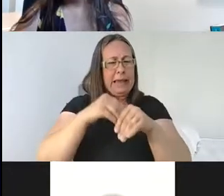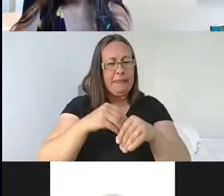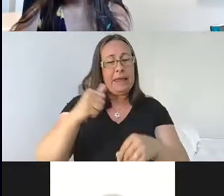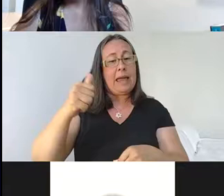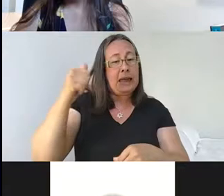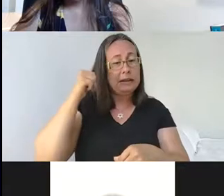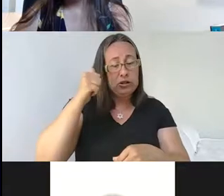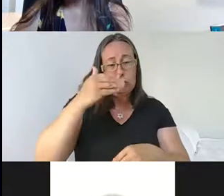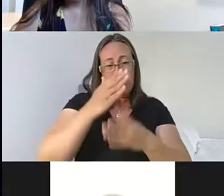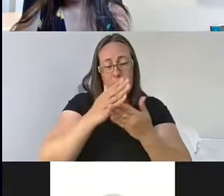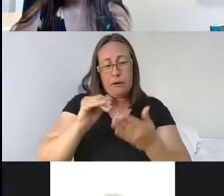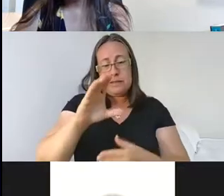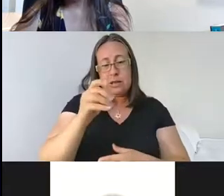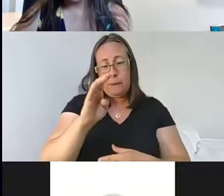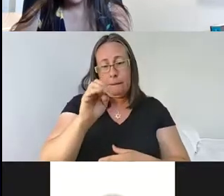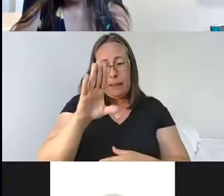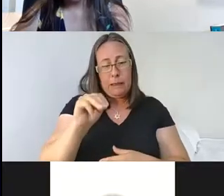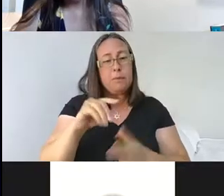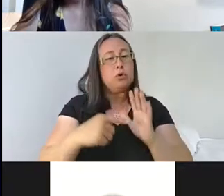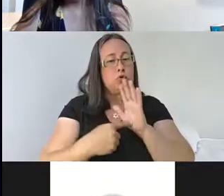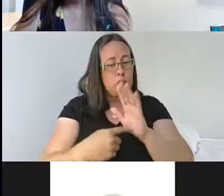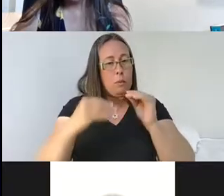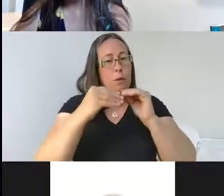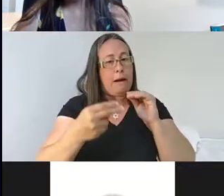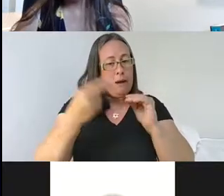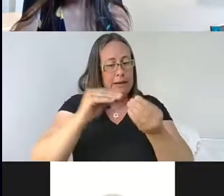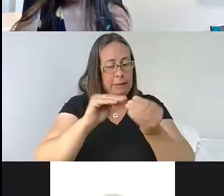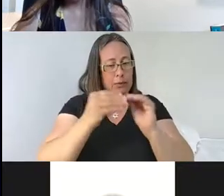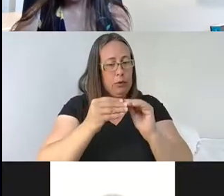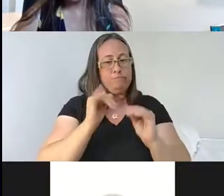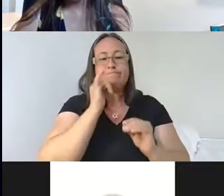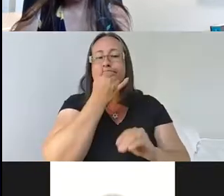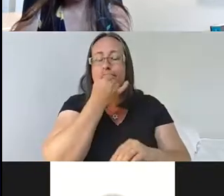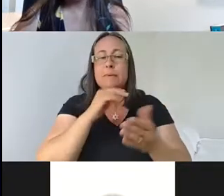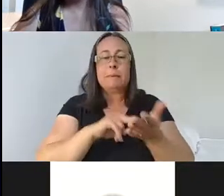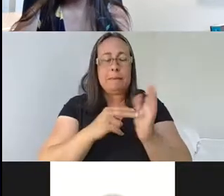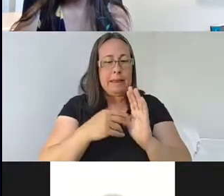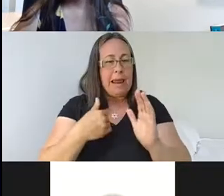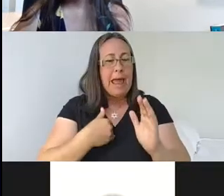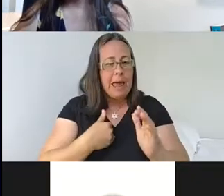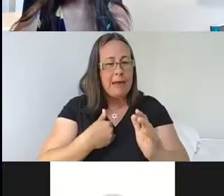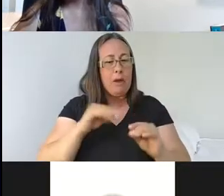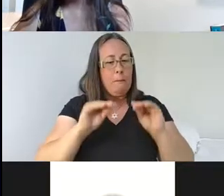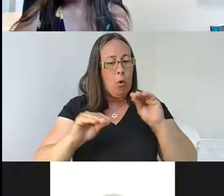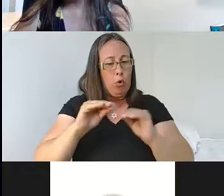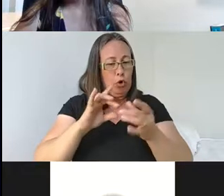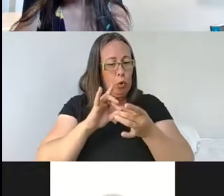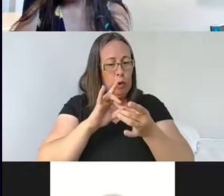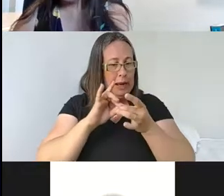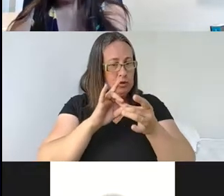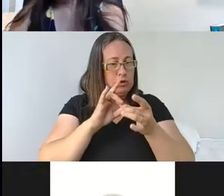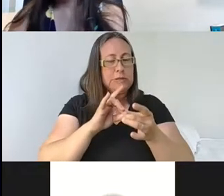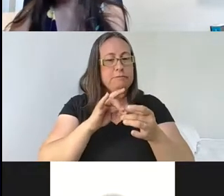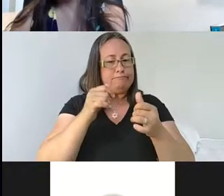showed a higher number of missteps indicating that they have a little bit of motor coordination deficits. Whereas the posterior